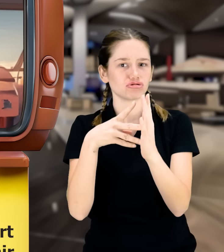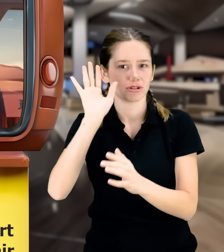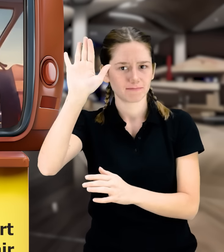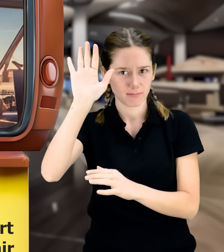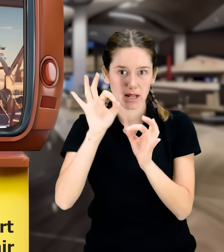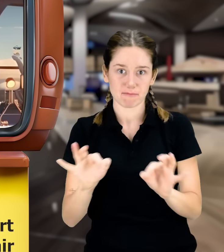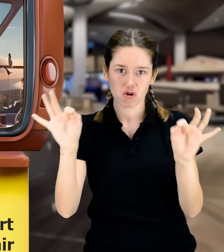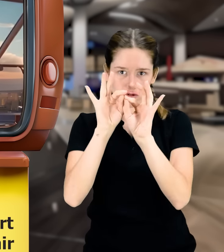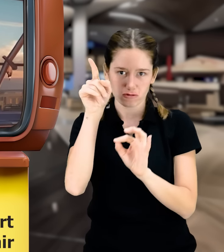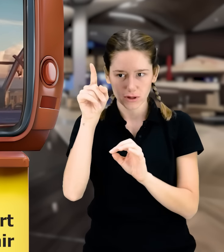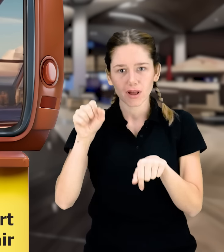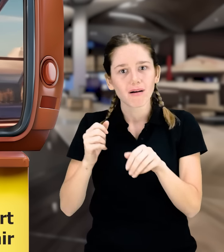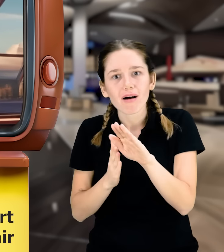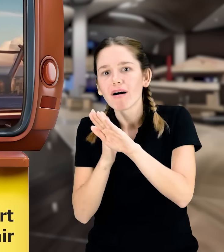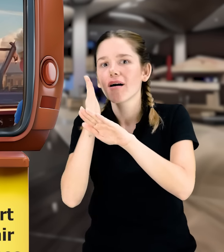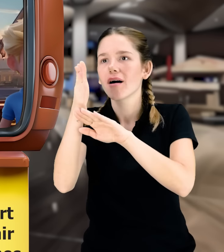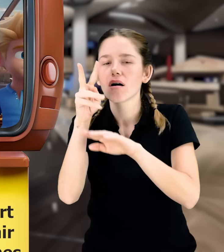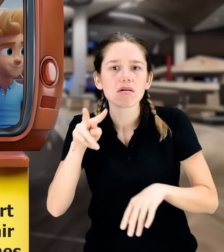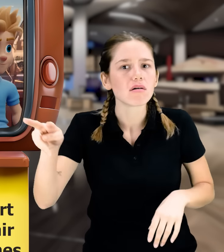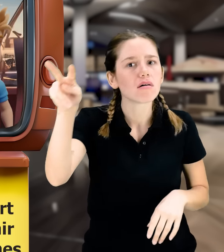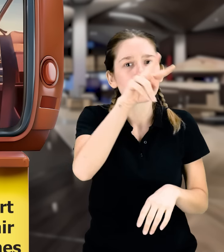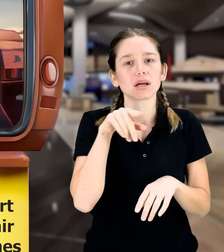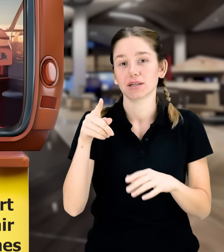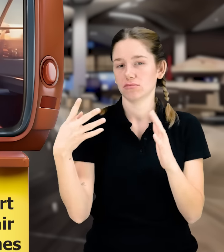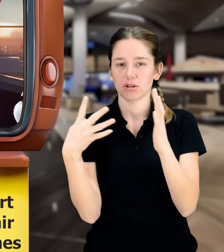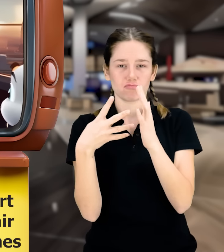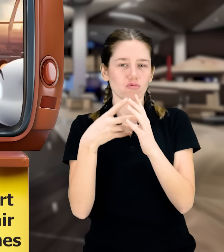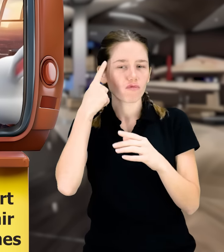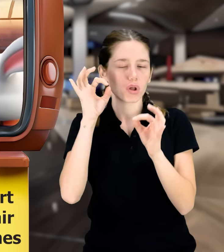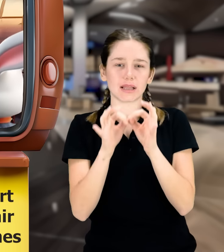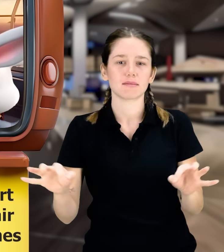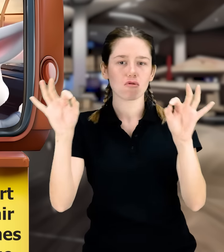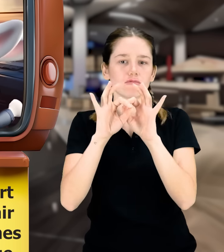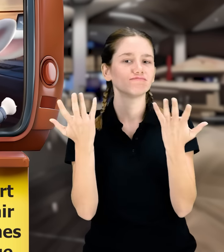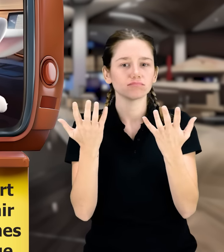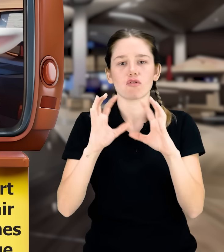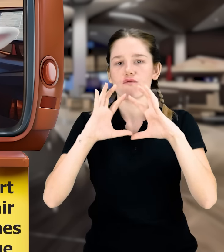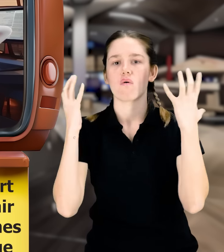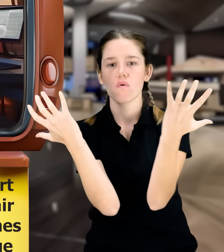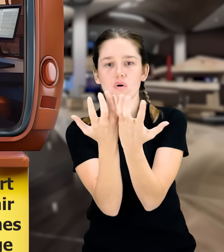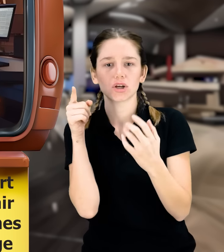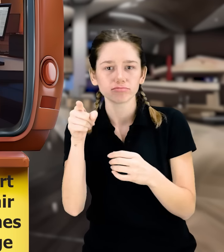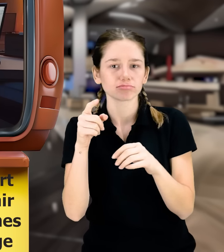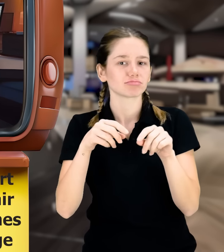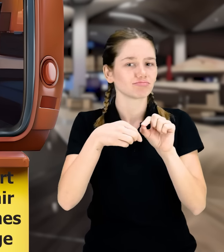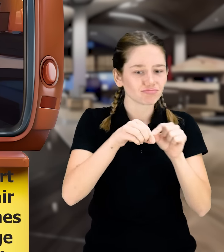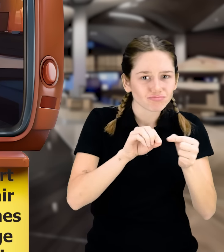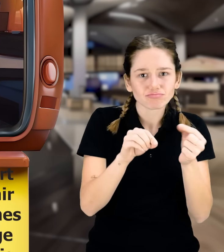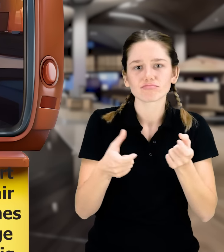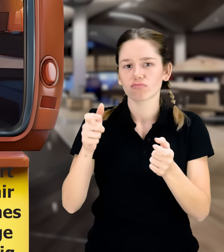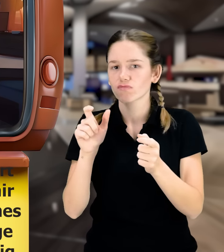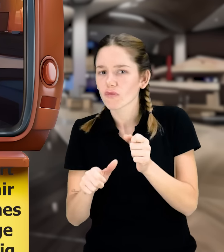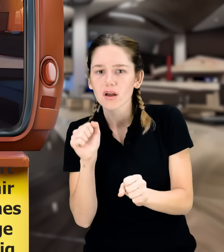airport. Here, they met the air traffic controllers, who directed planes arriving from all over the